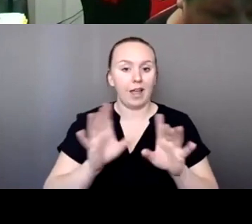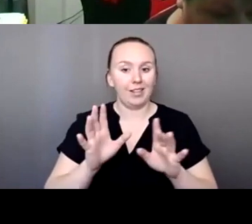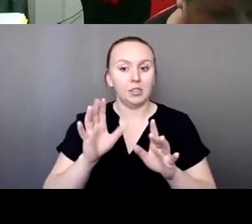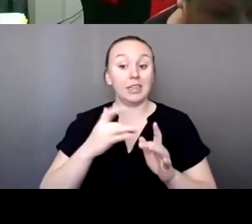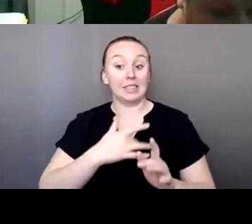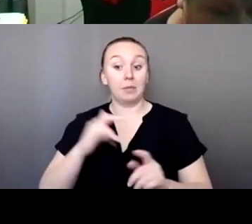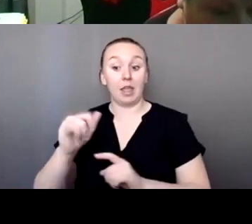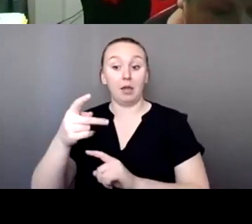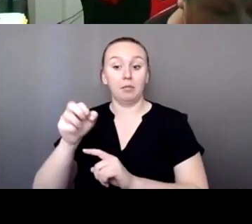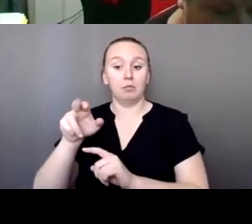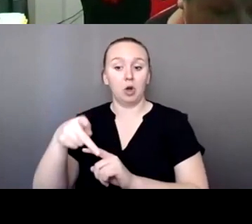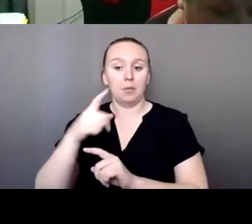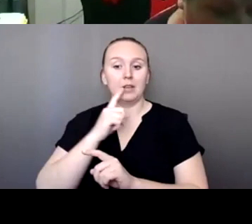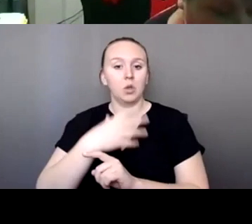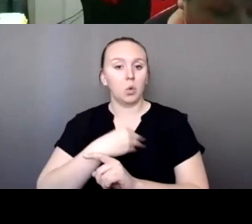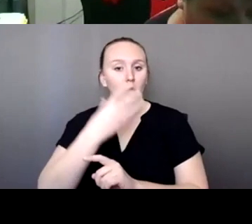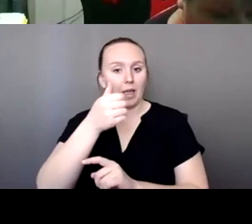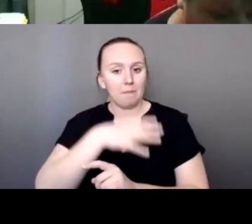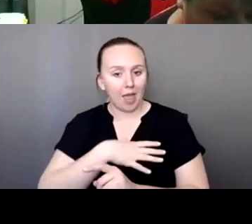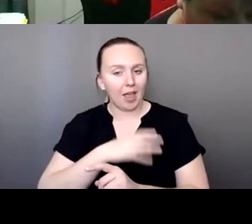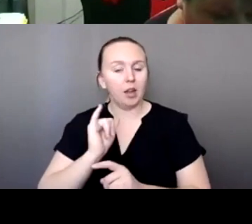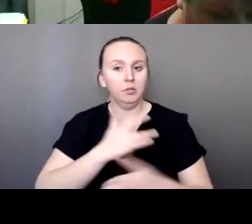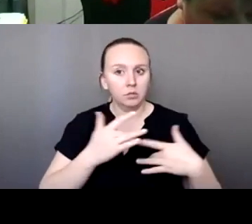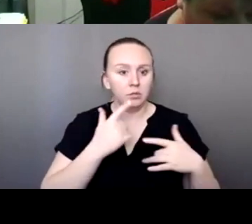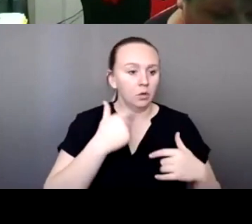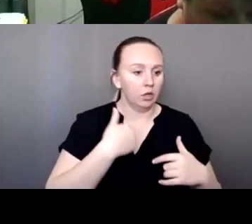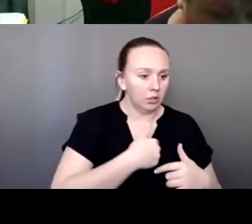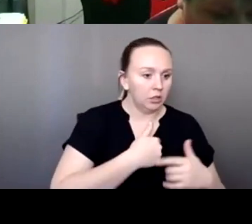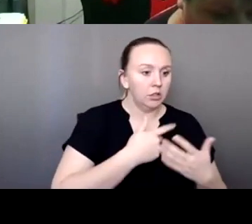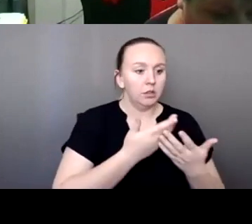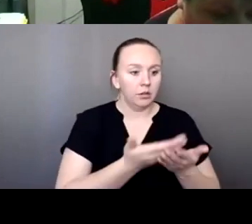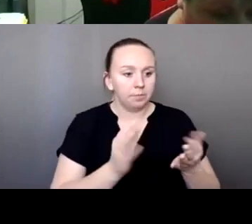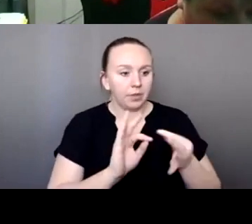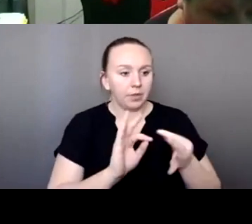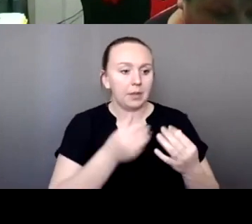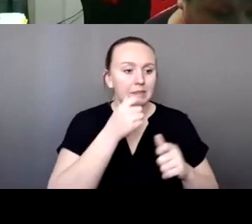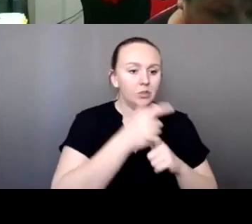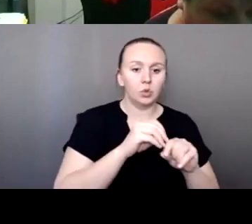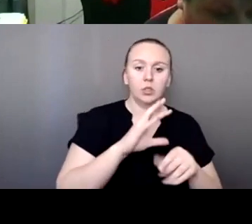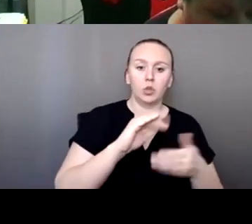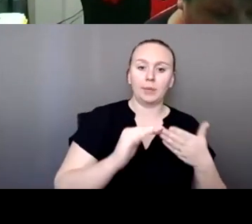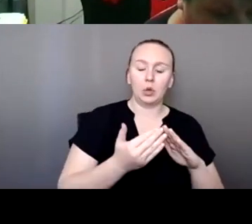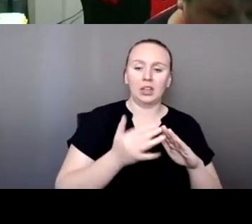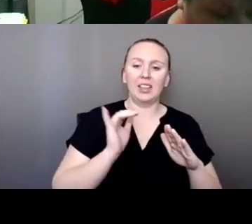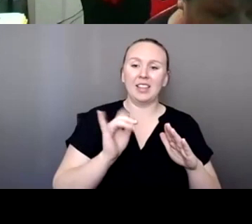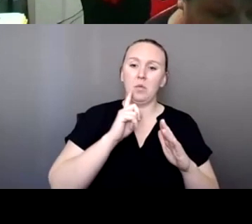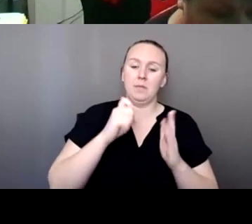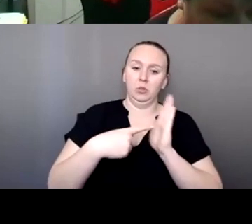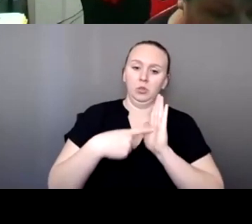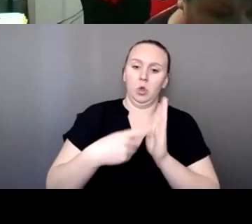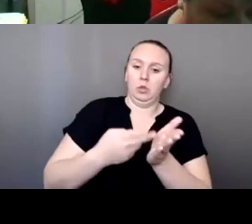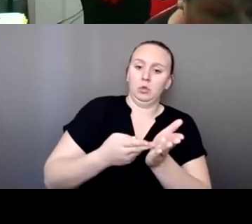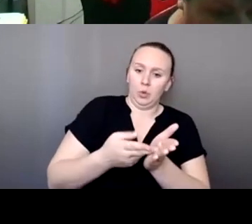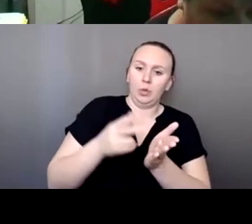very disconcerting for me. It's disconcerting for my sisters in my community. So it's something that we really have to hold as a truth that this is taking place.